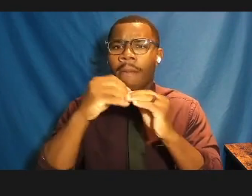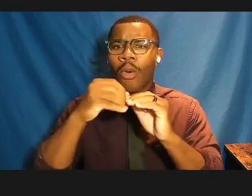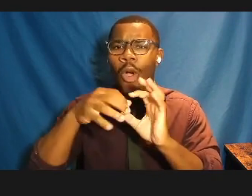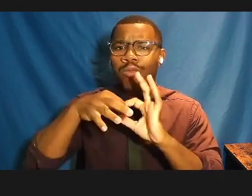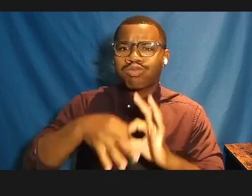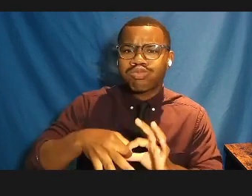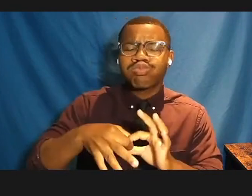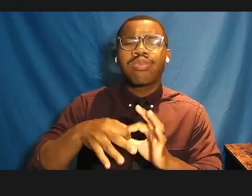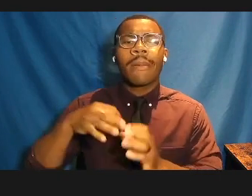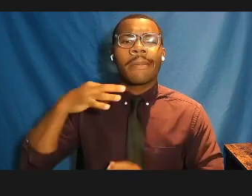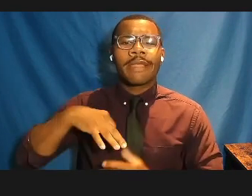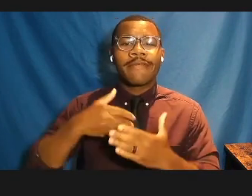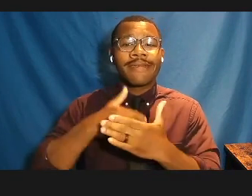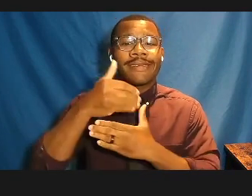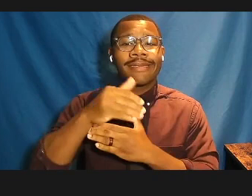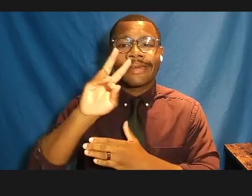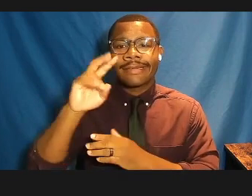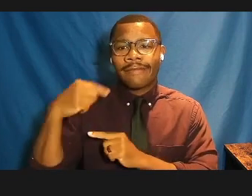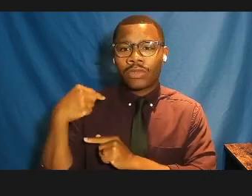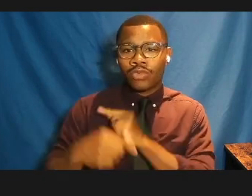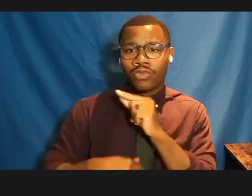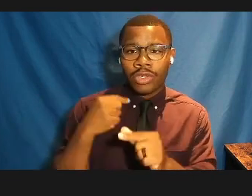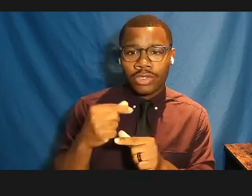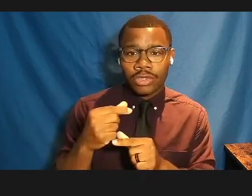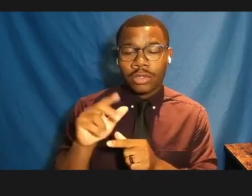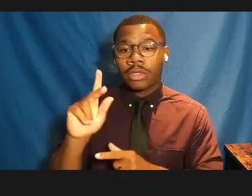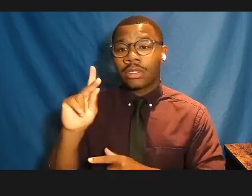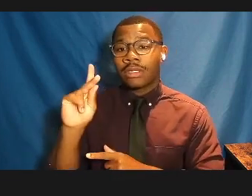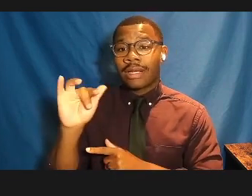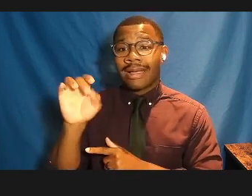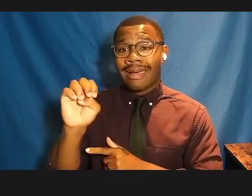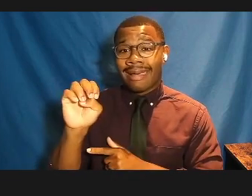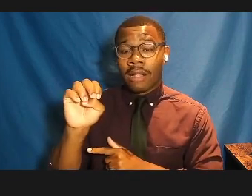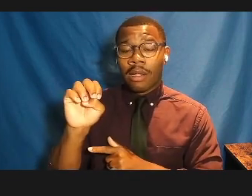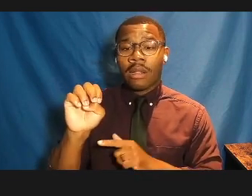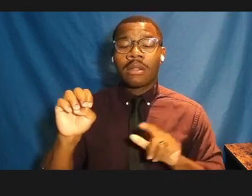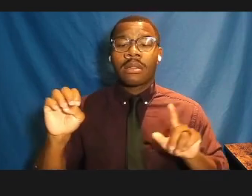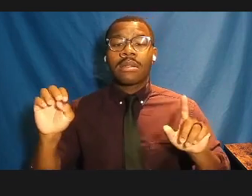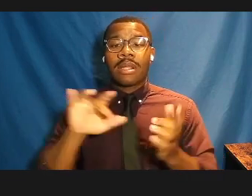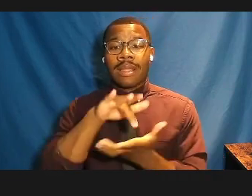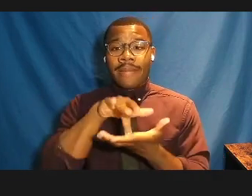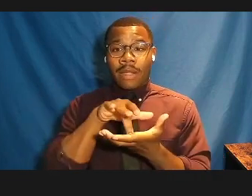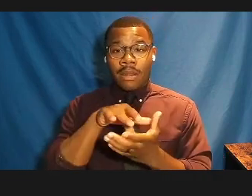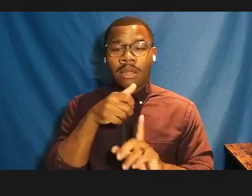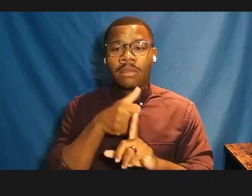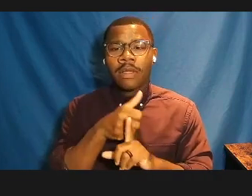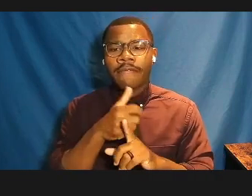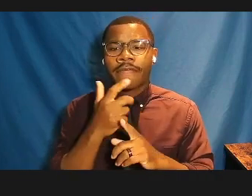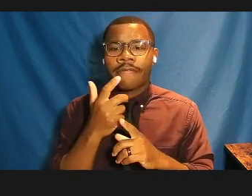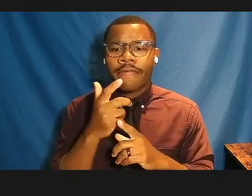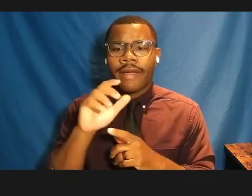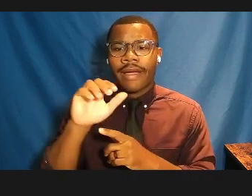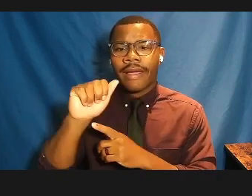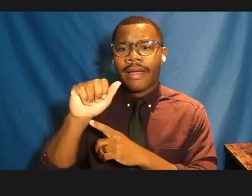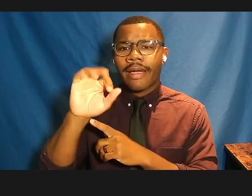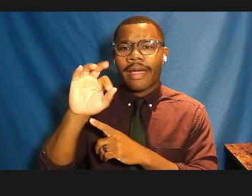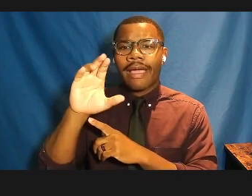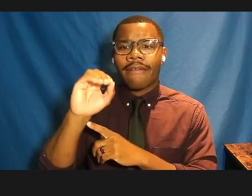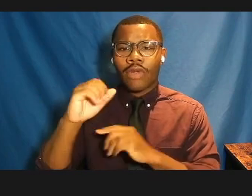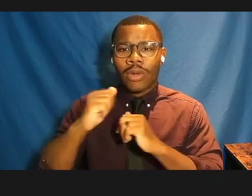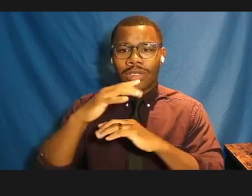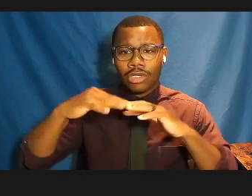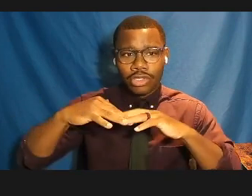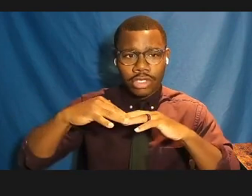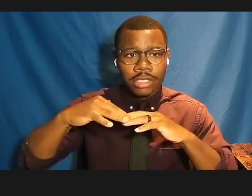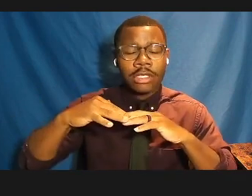generations. And Kyle, in the middle, is an Afro-Indigenous Sajuna Chippewa scholar of urban studies, Afro